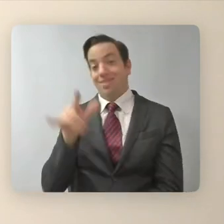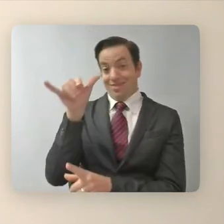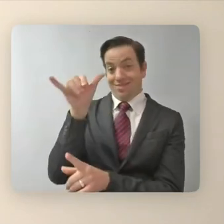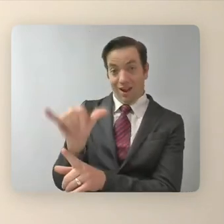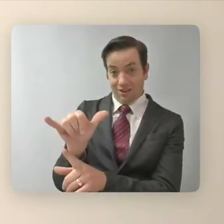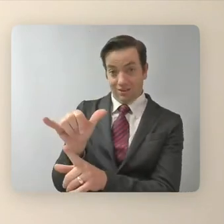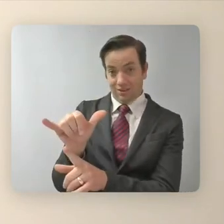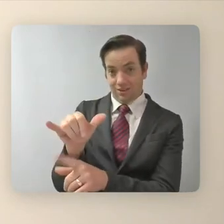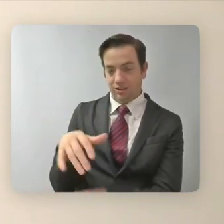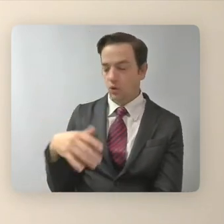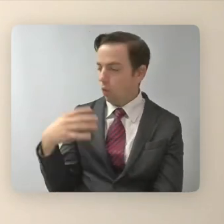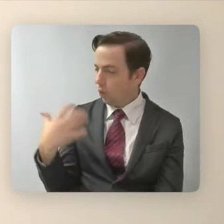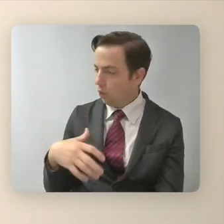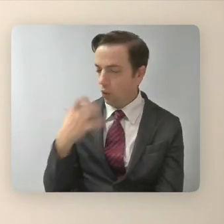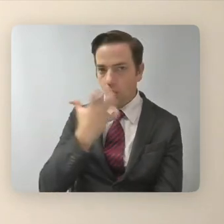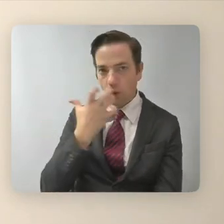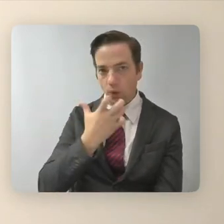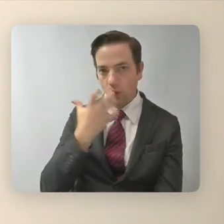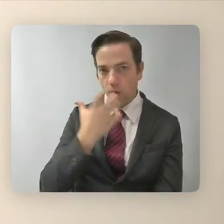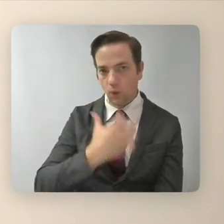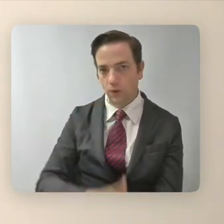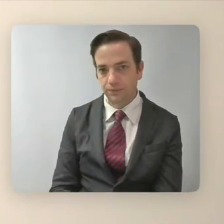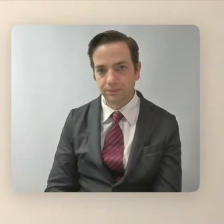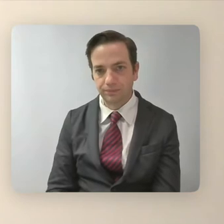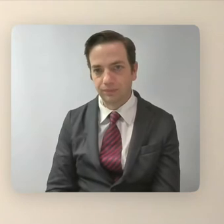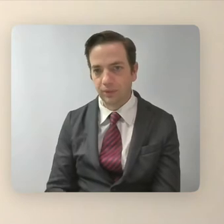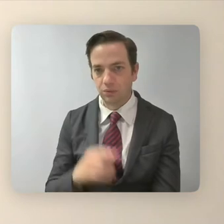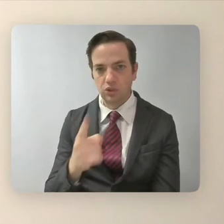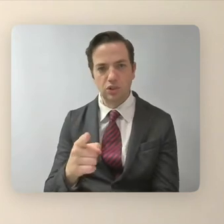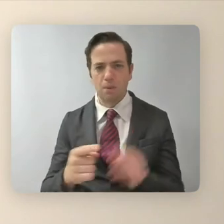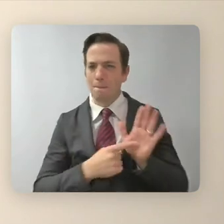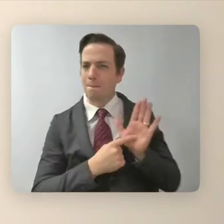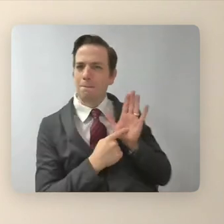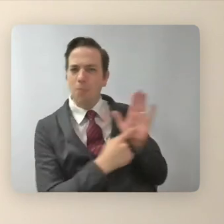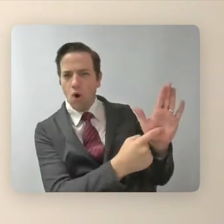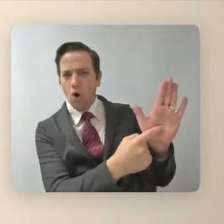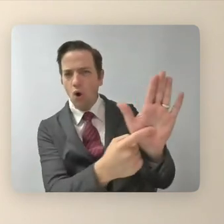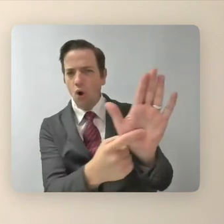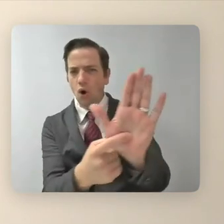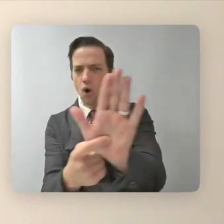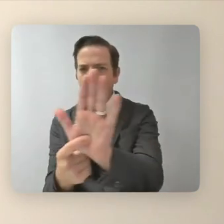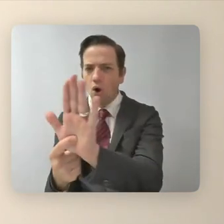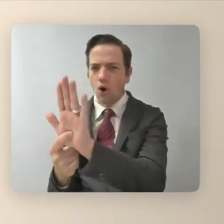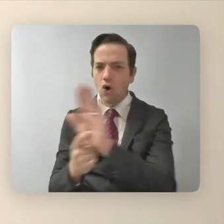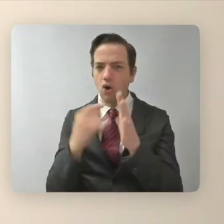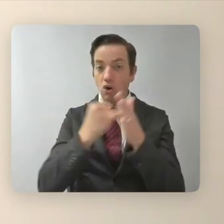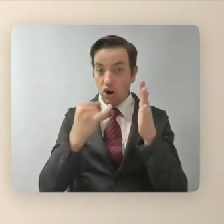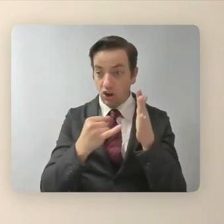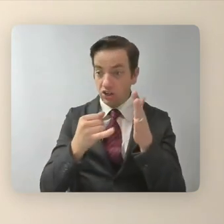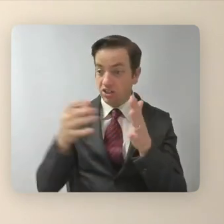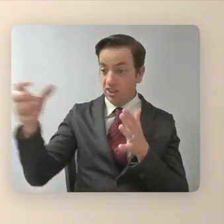think was such a buoy to artists that received that